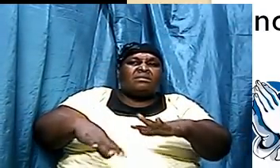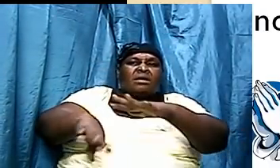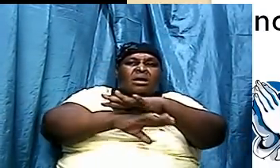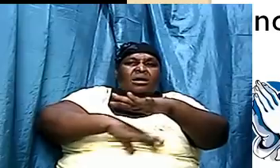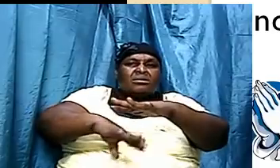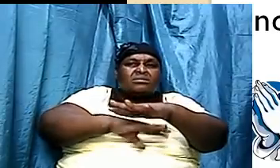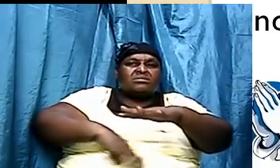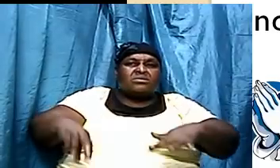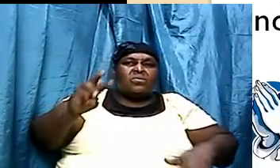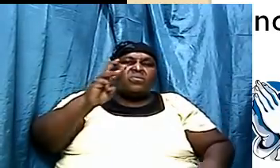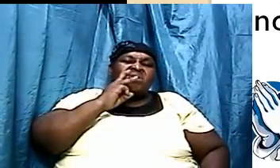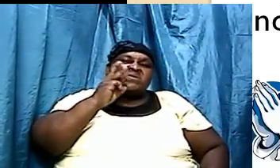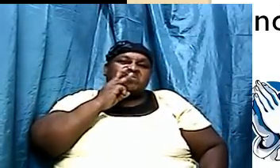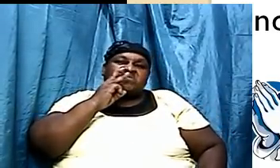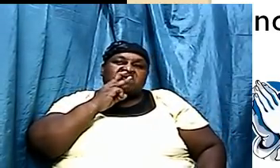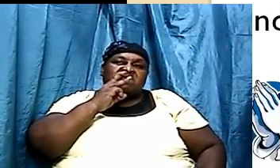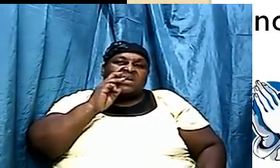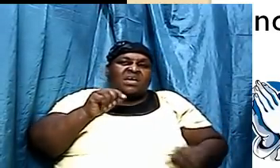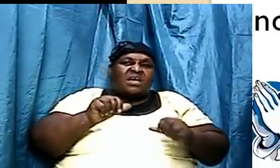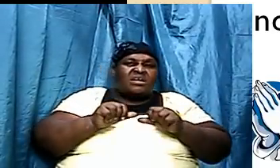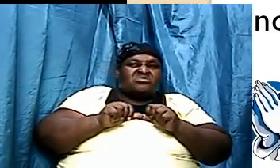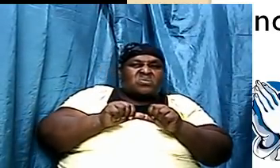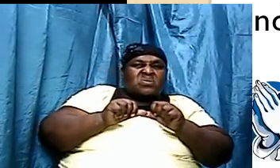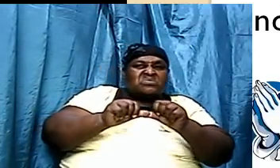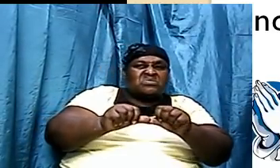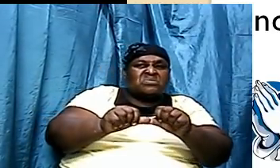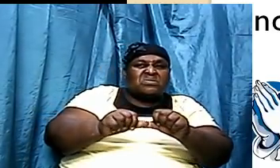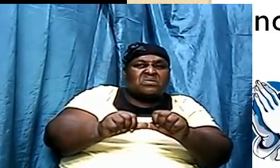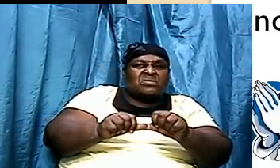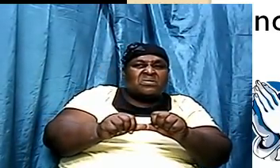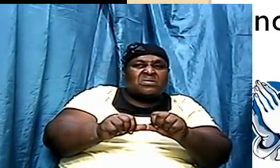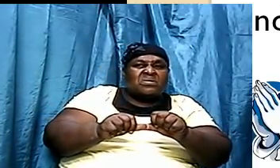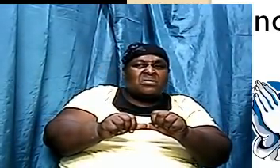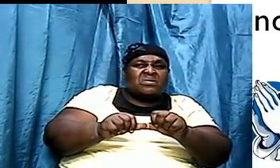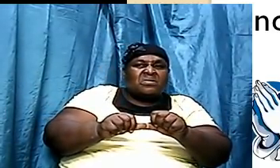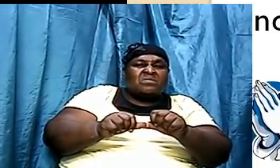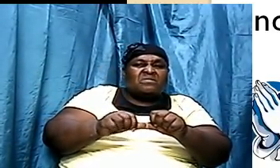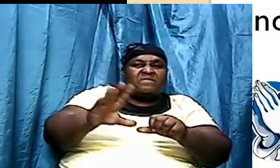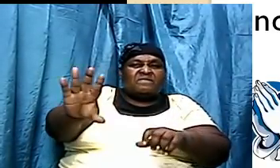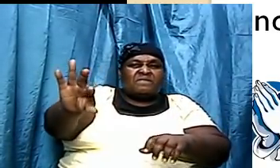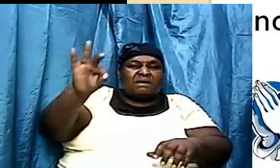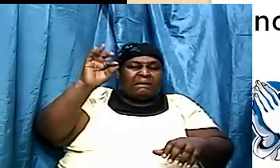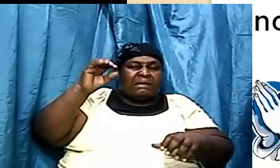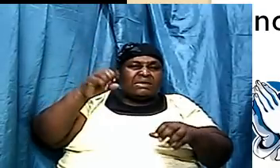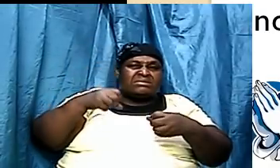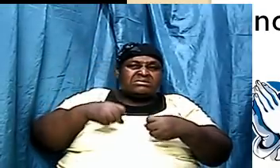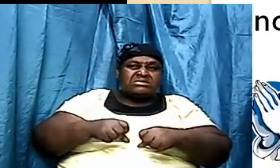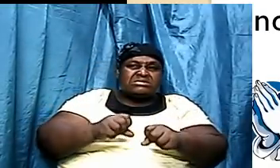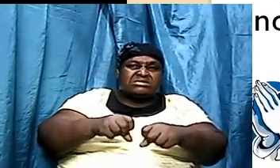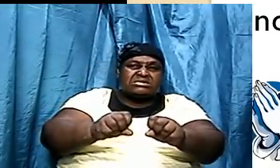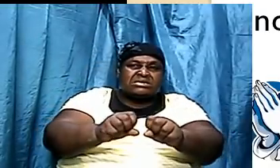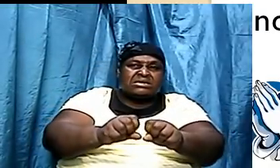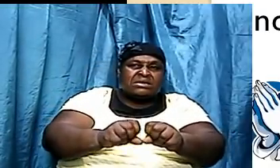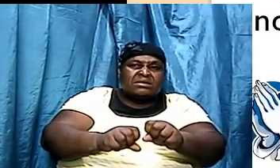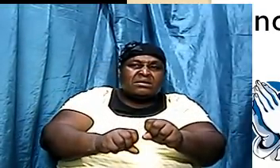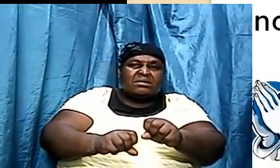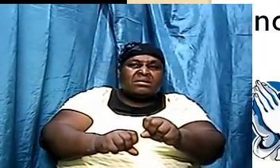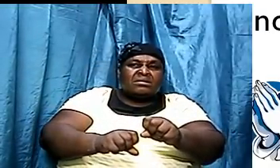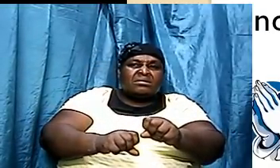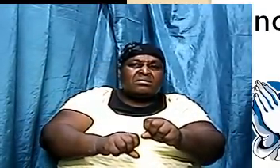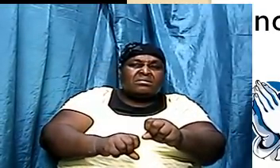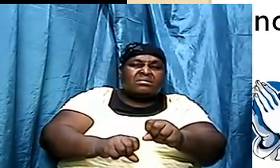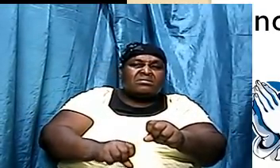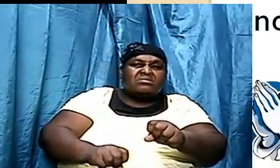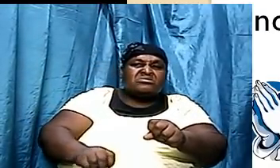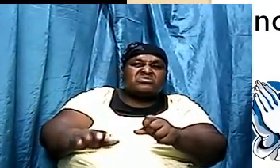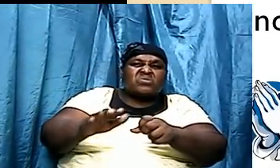and consistently we are finding sea fossils and guess where they find the sea fossils not in the